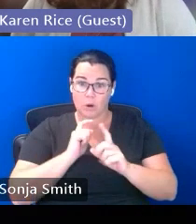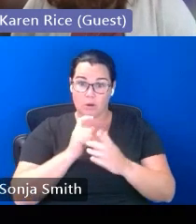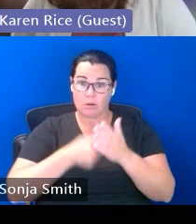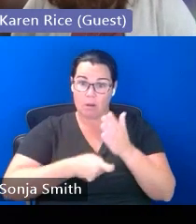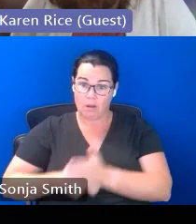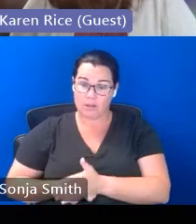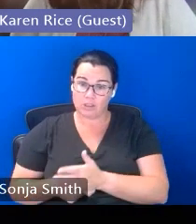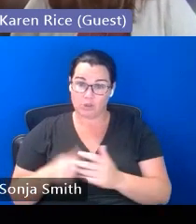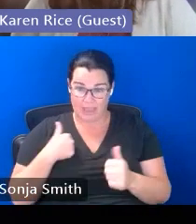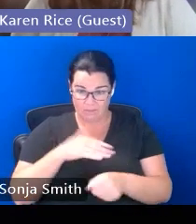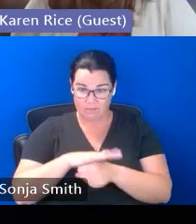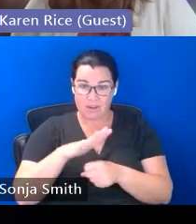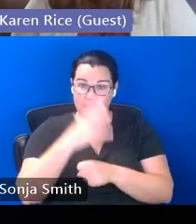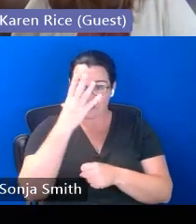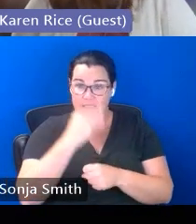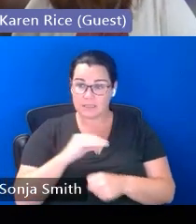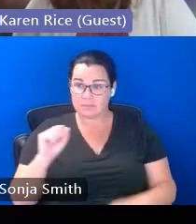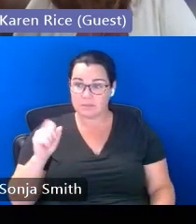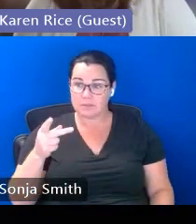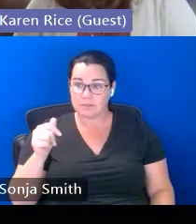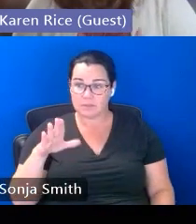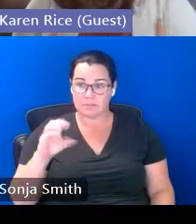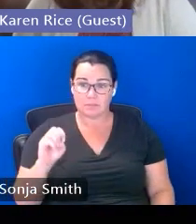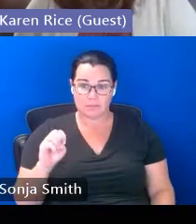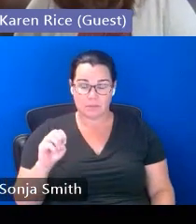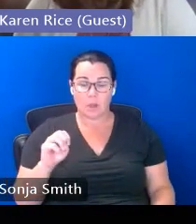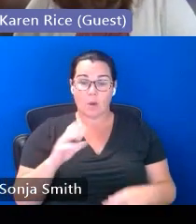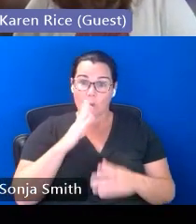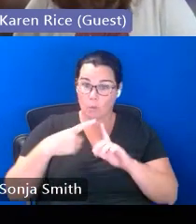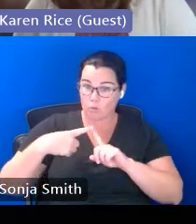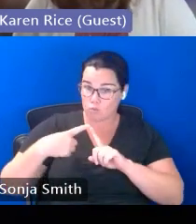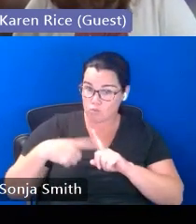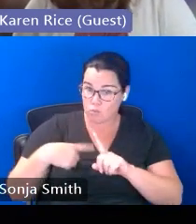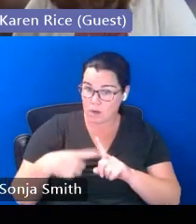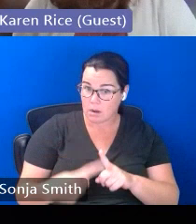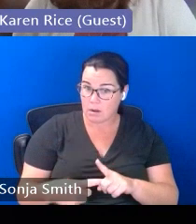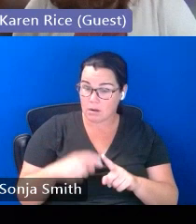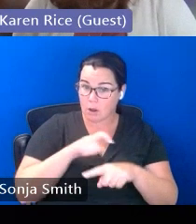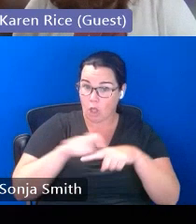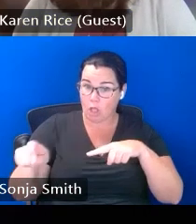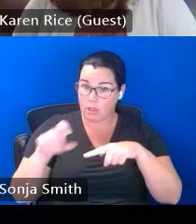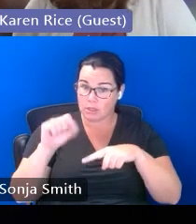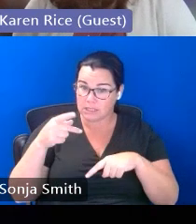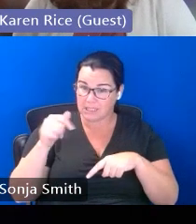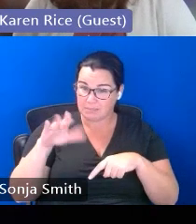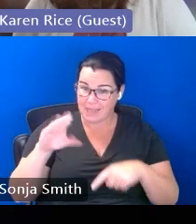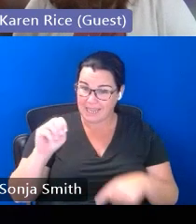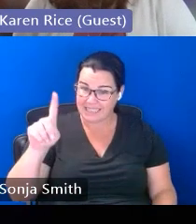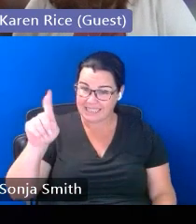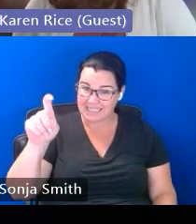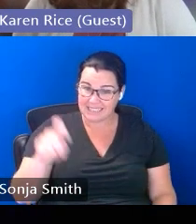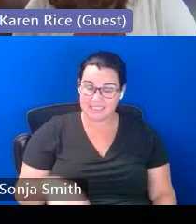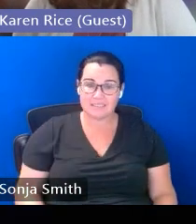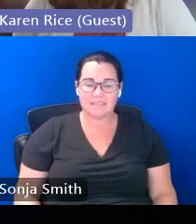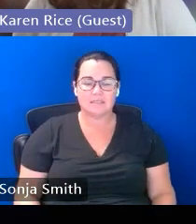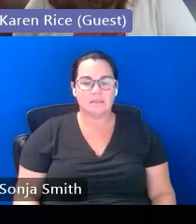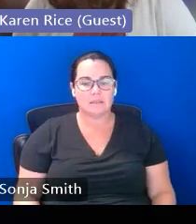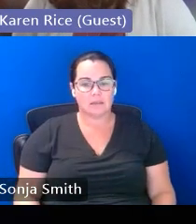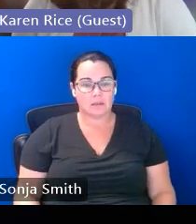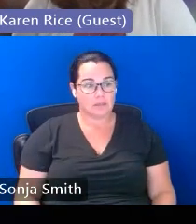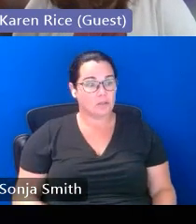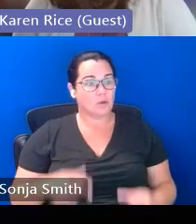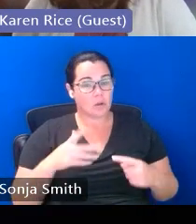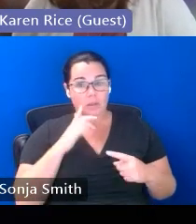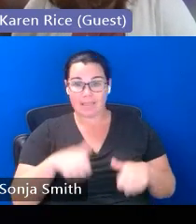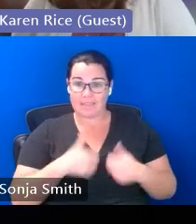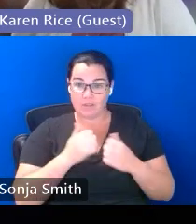or again are they renting closet space is the living arrangement um for everyone's mutual benefit